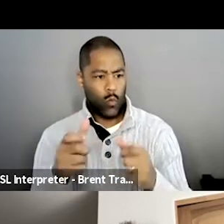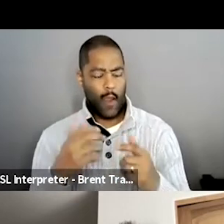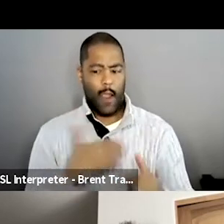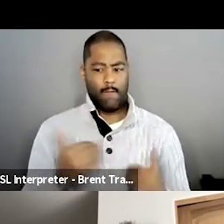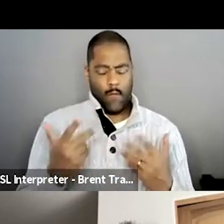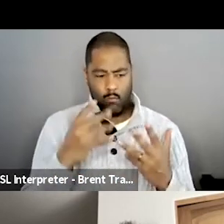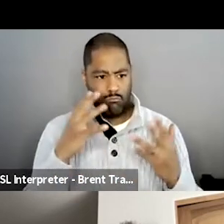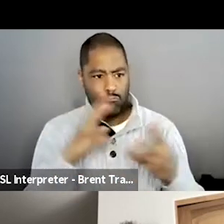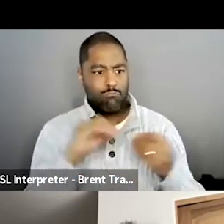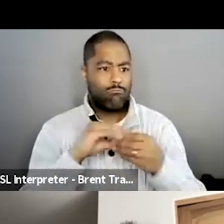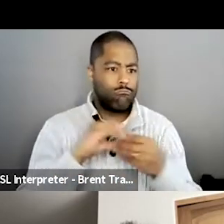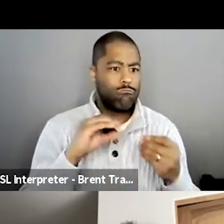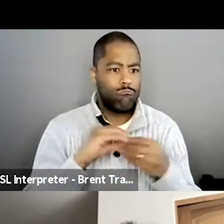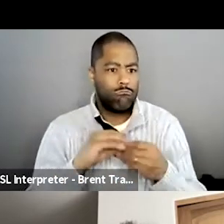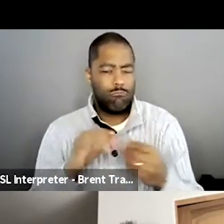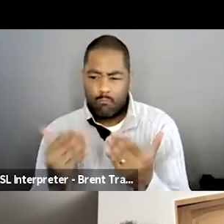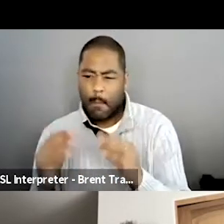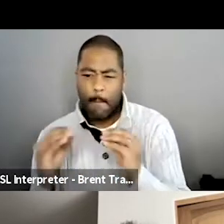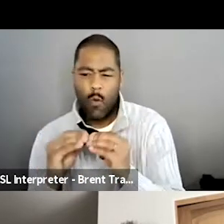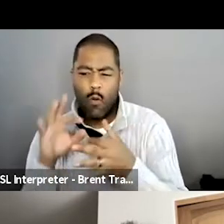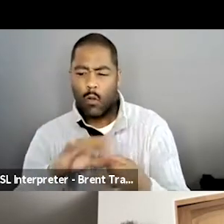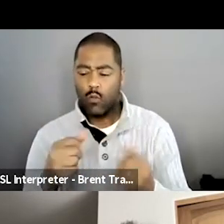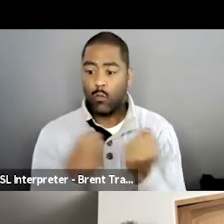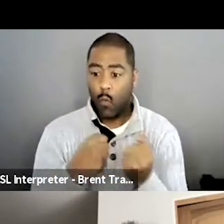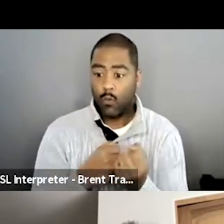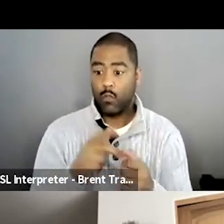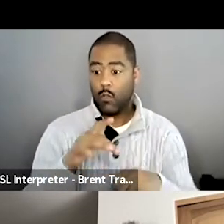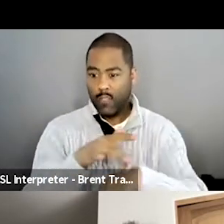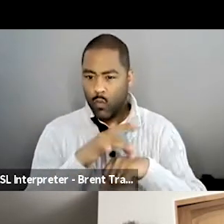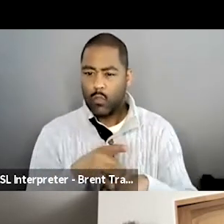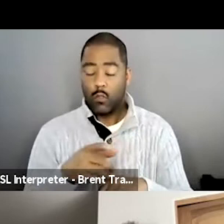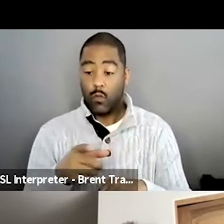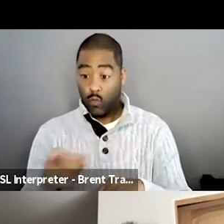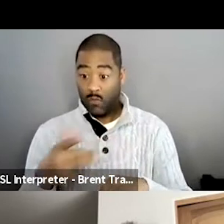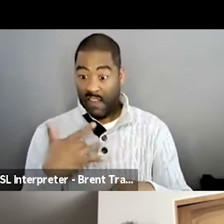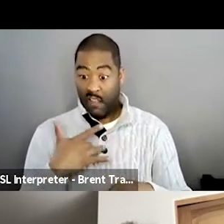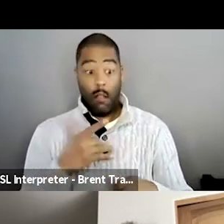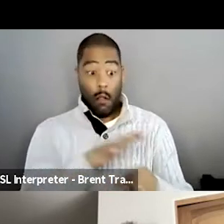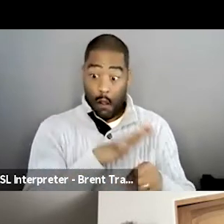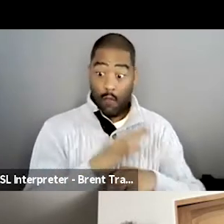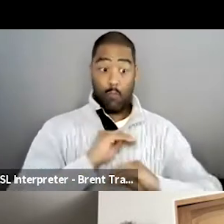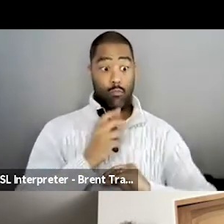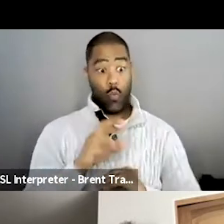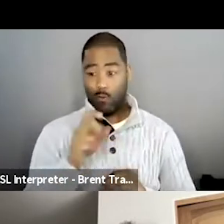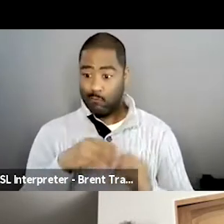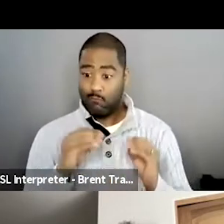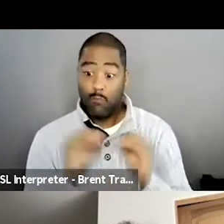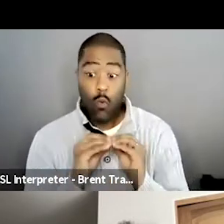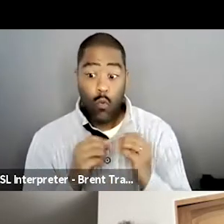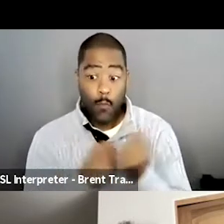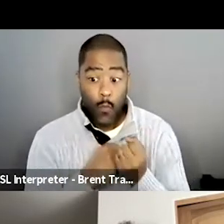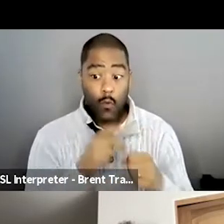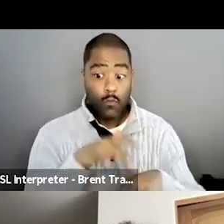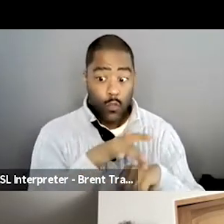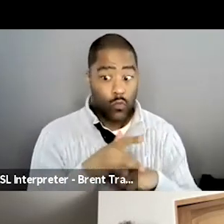as in your family growing up or what were that you didn't have and could have used or something along those lines? So essentially we didn't